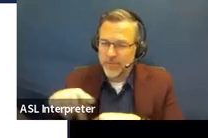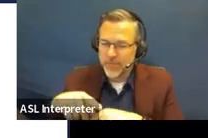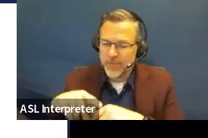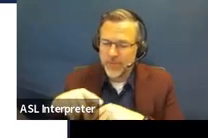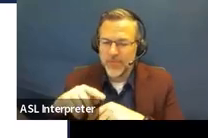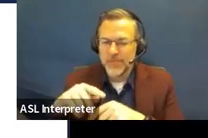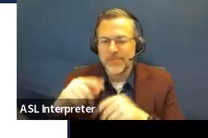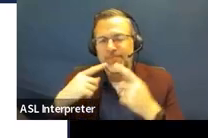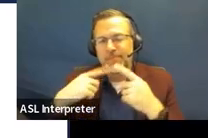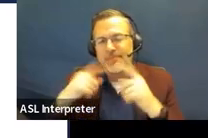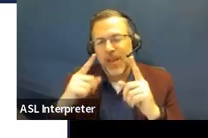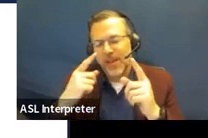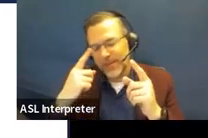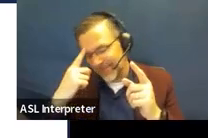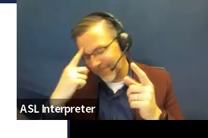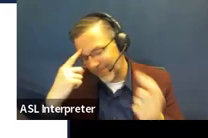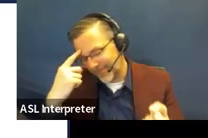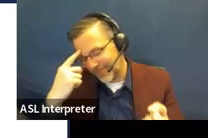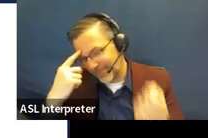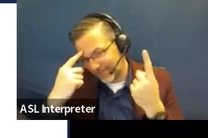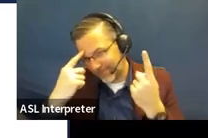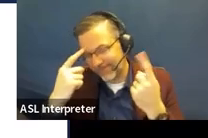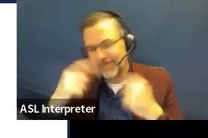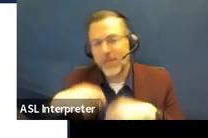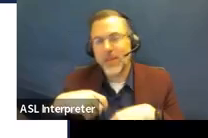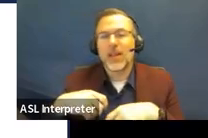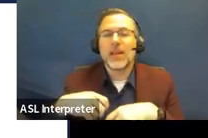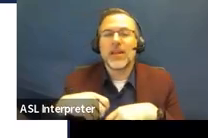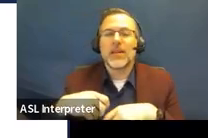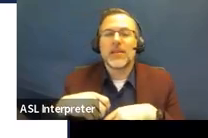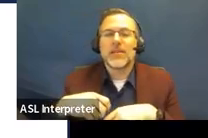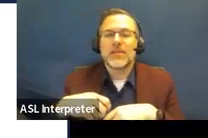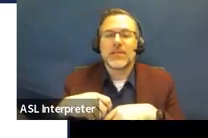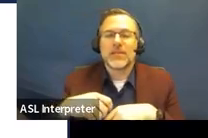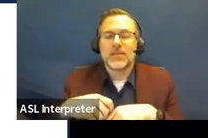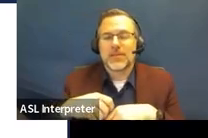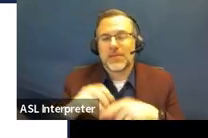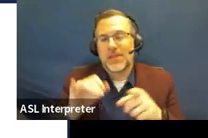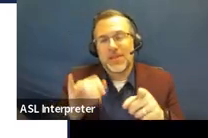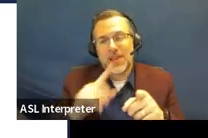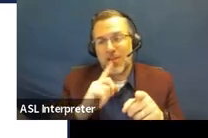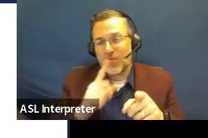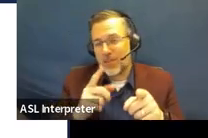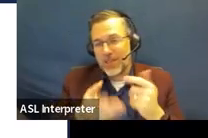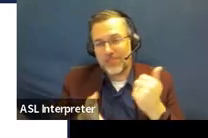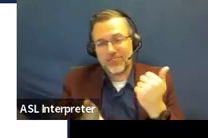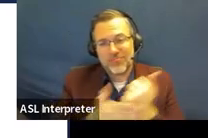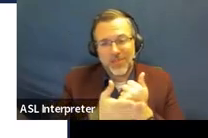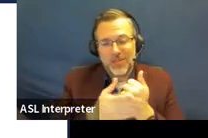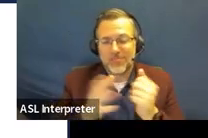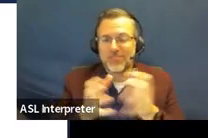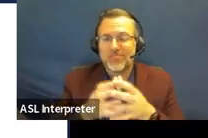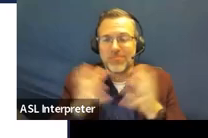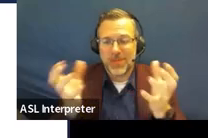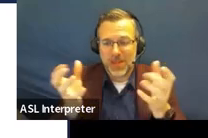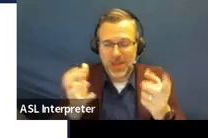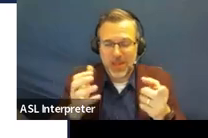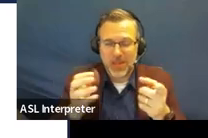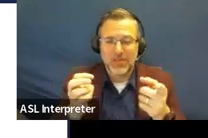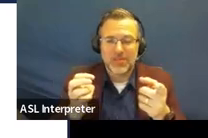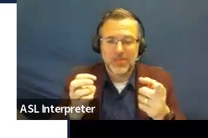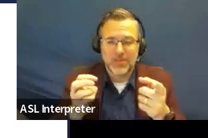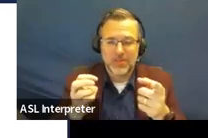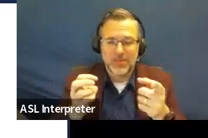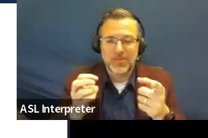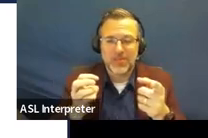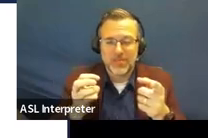and when it clicked in for me, I will say it just really made so much more sense to me and is a